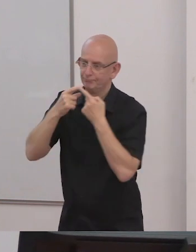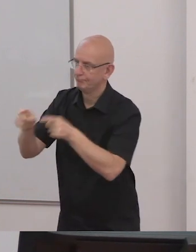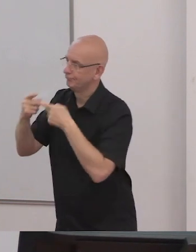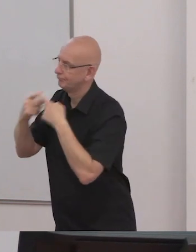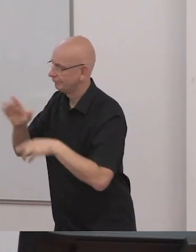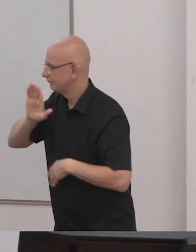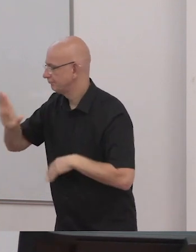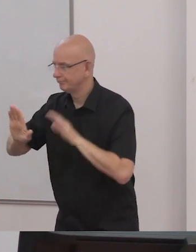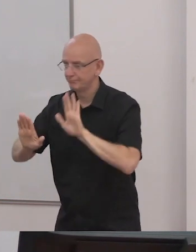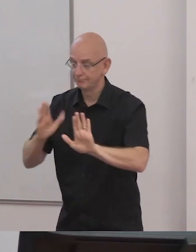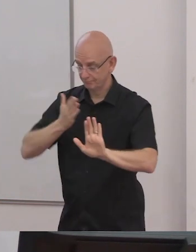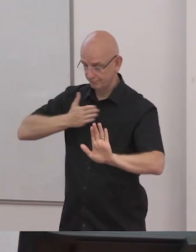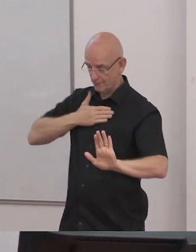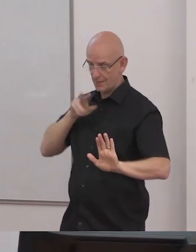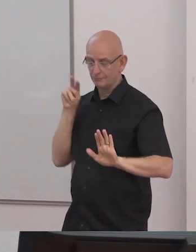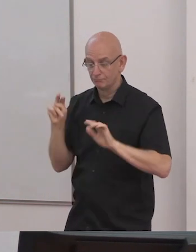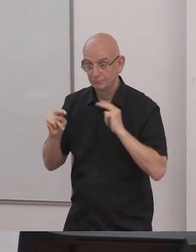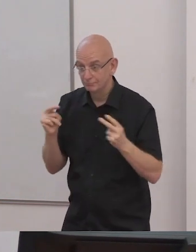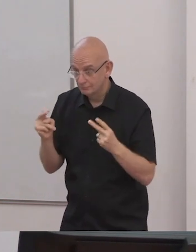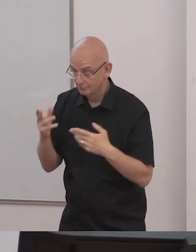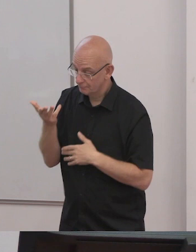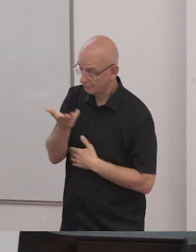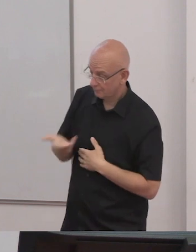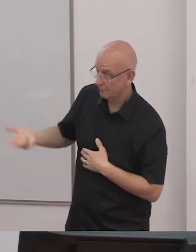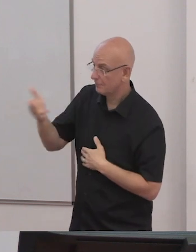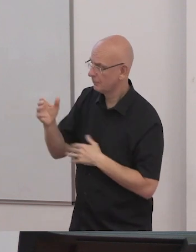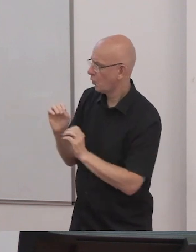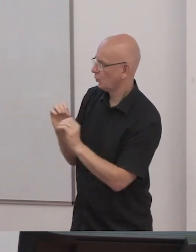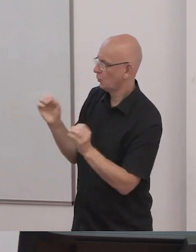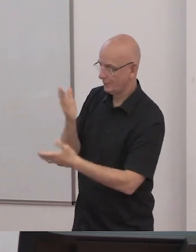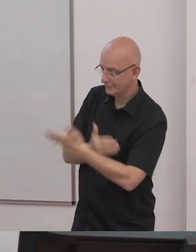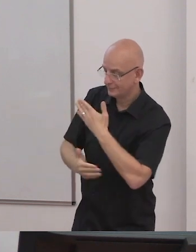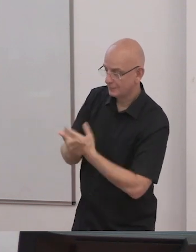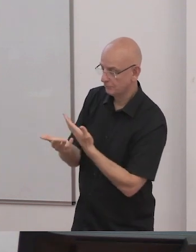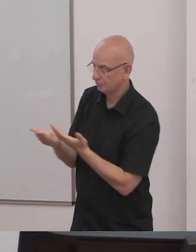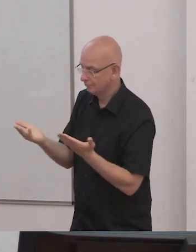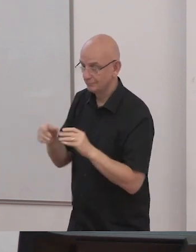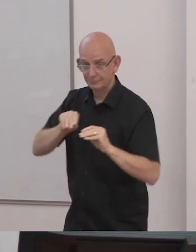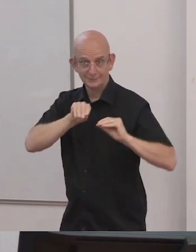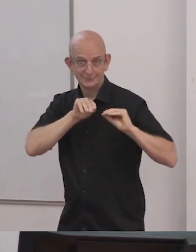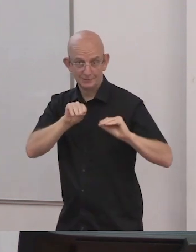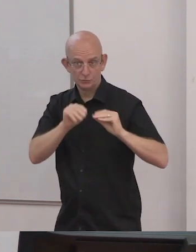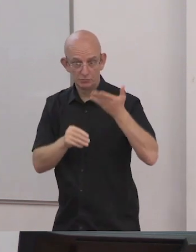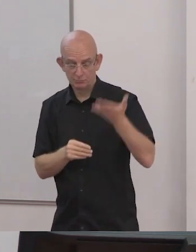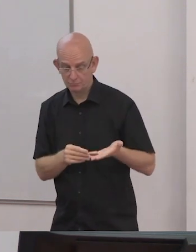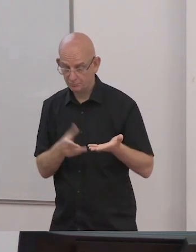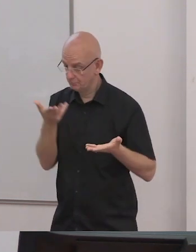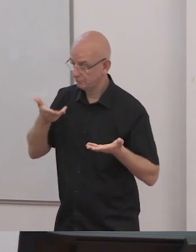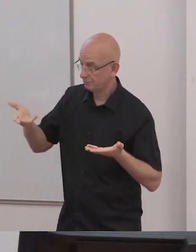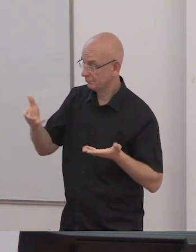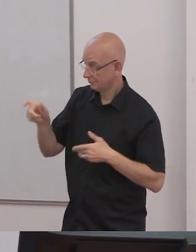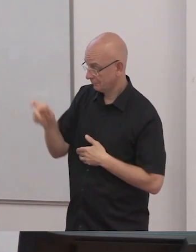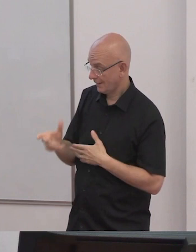the student with a disability from the perspective of a non-disabled student there is no